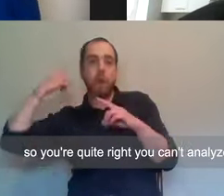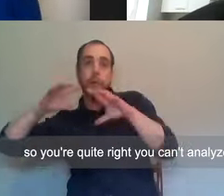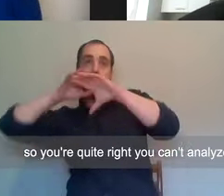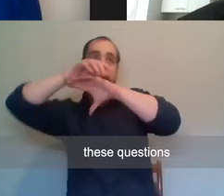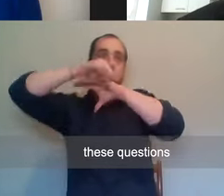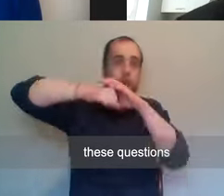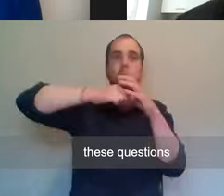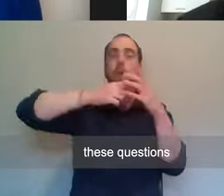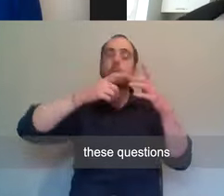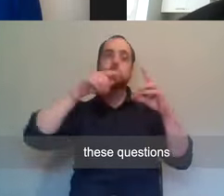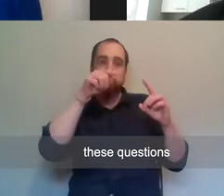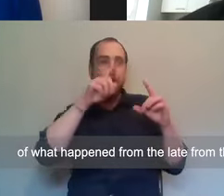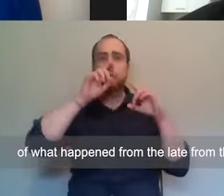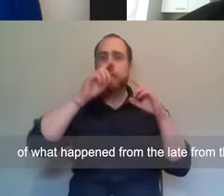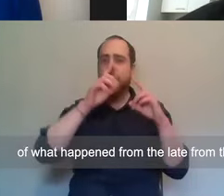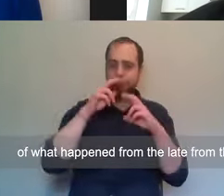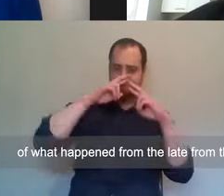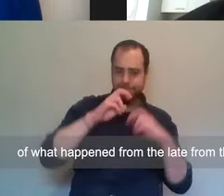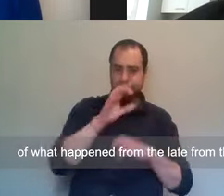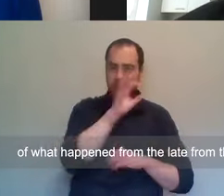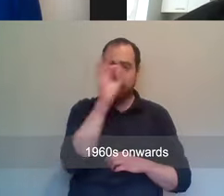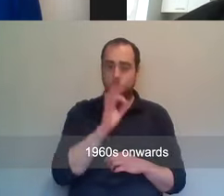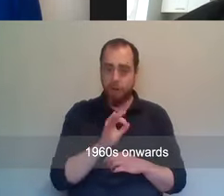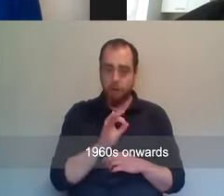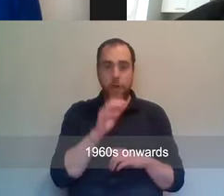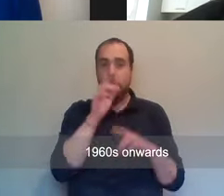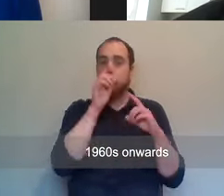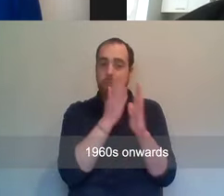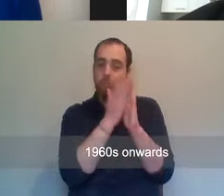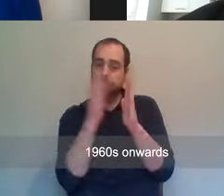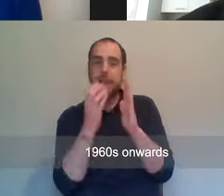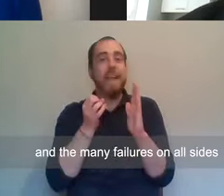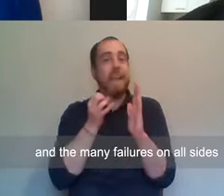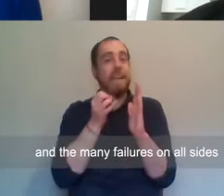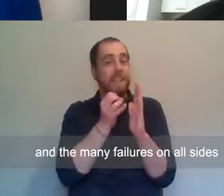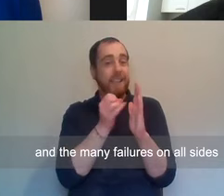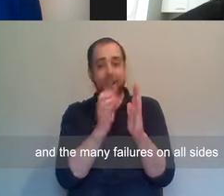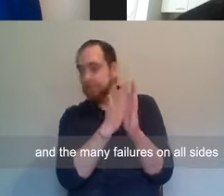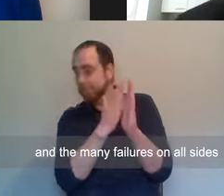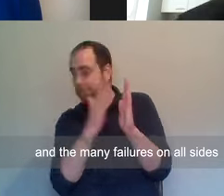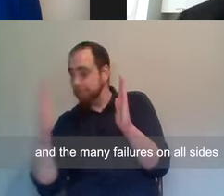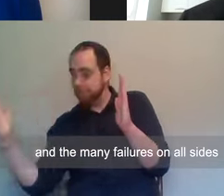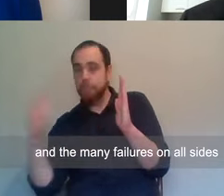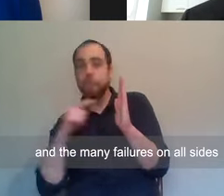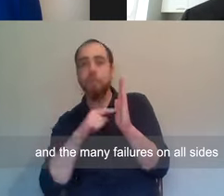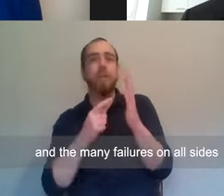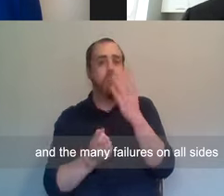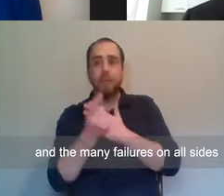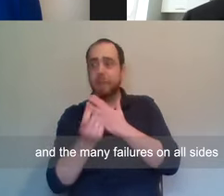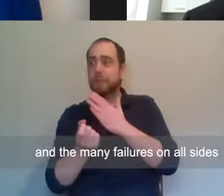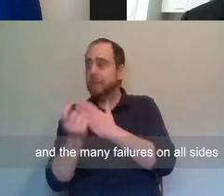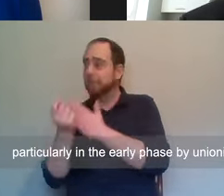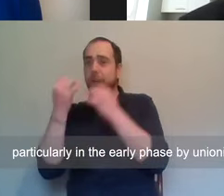these questions of what happened from the late, from the 1960s onwards, and the many failures on all sides,